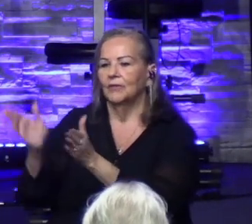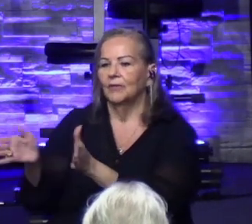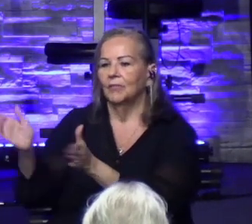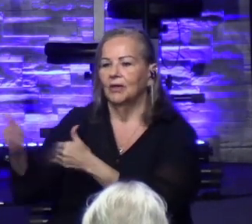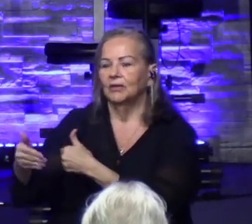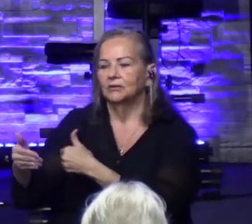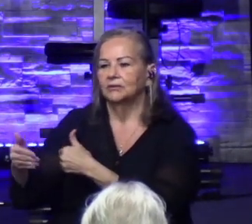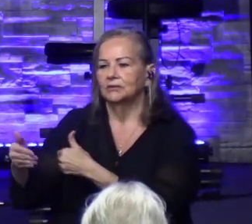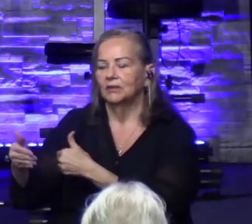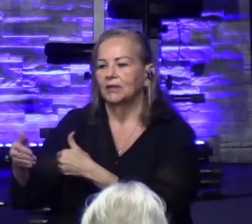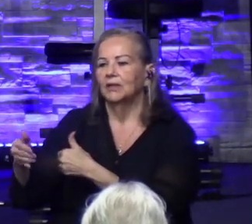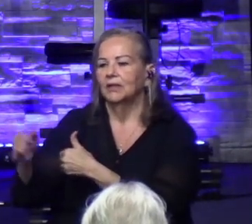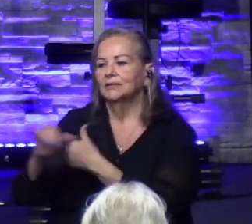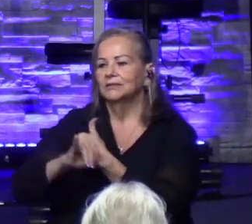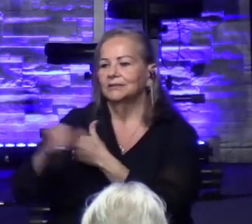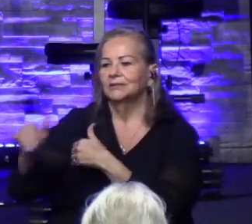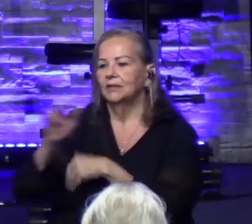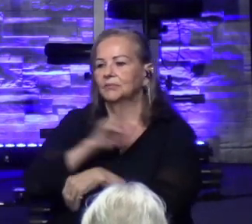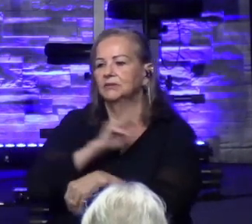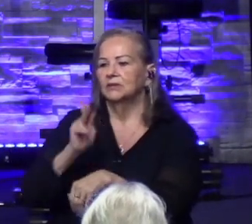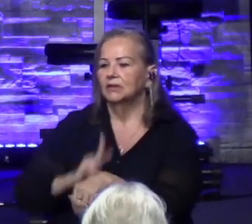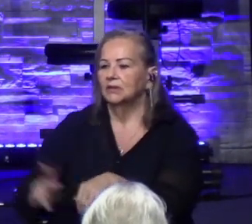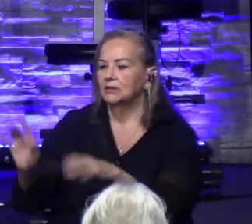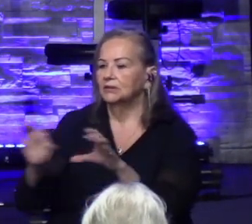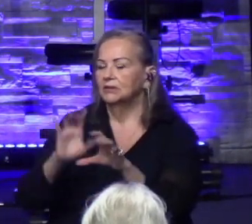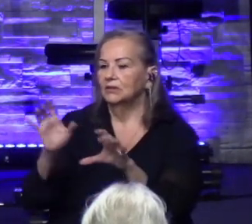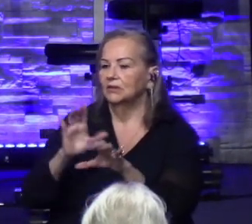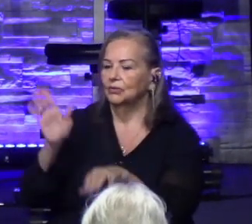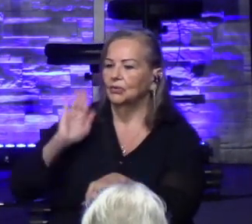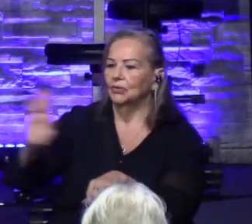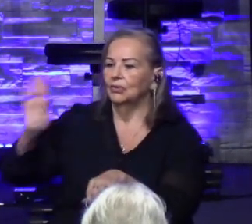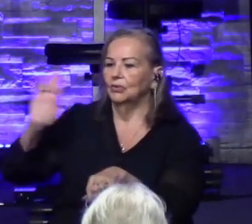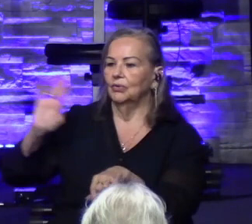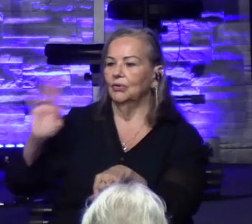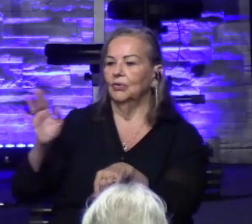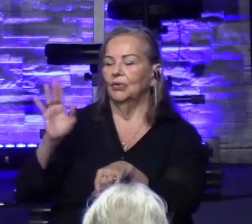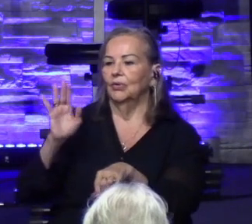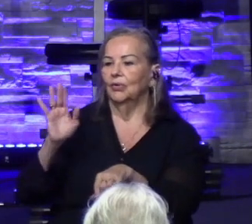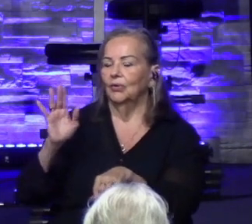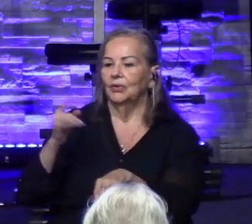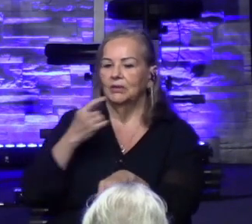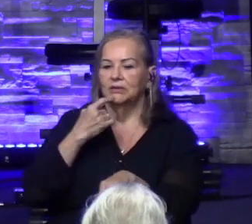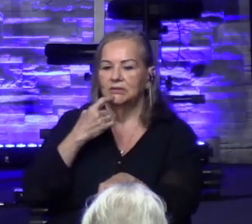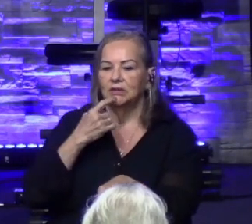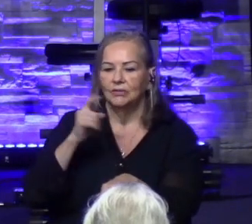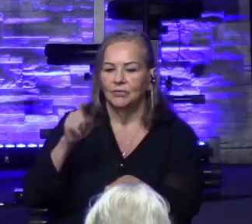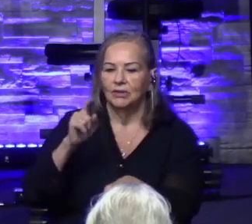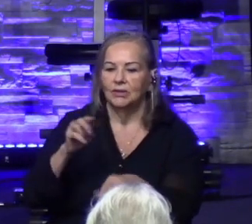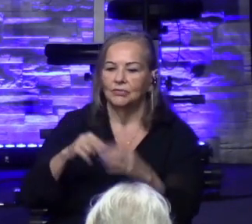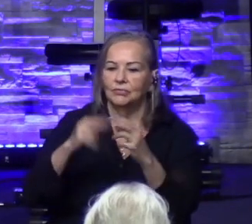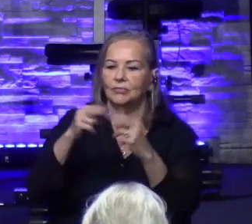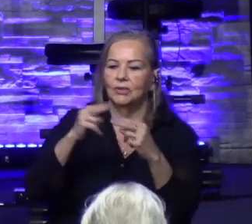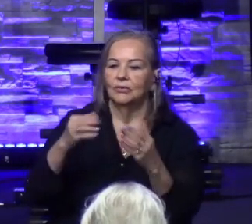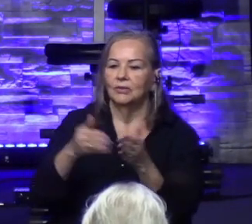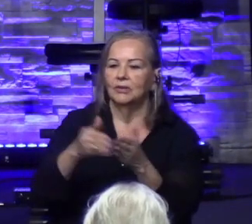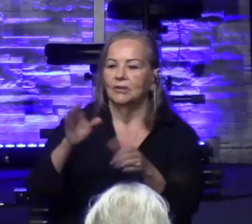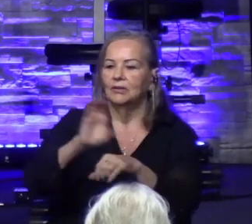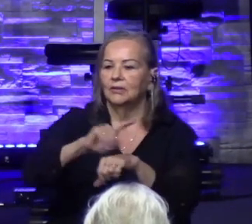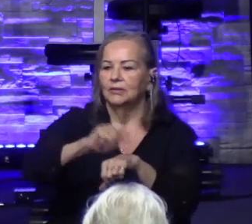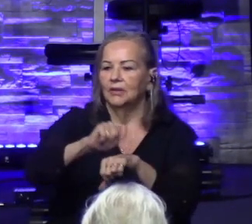Joash did. He said, we need to rebuild the temple. We built a chest where people could come and bring and give to it.